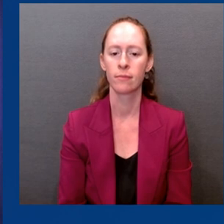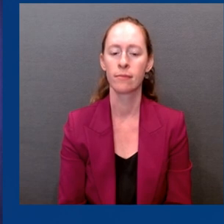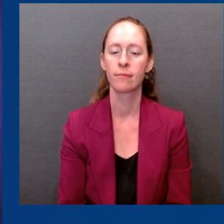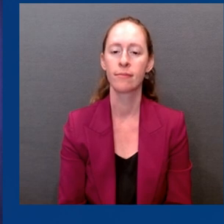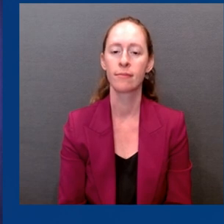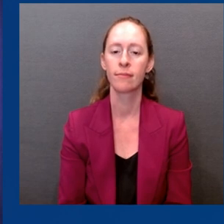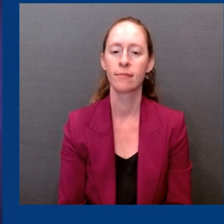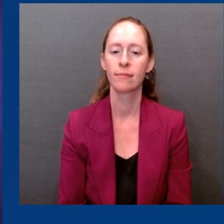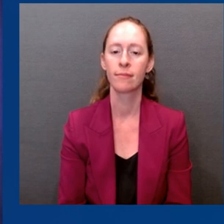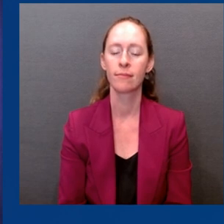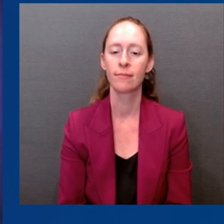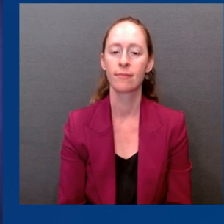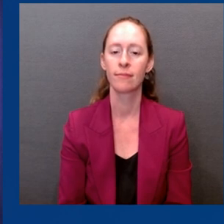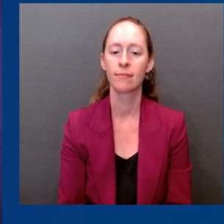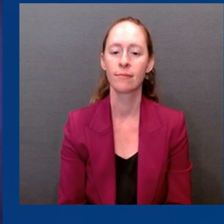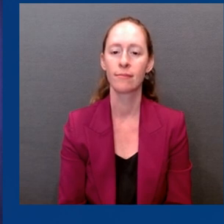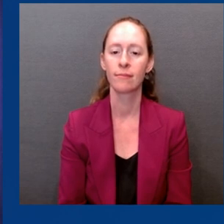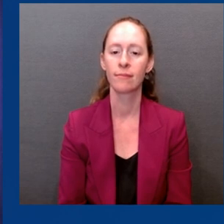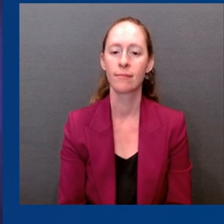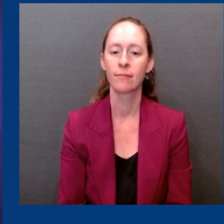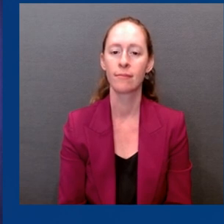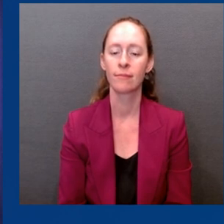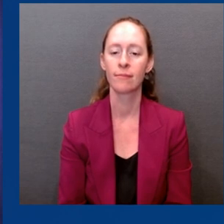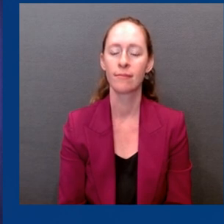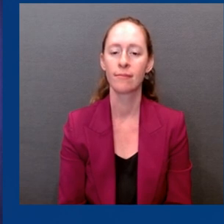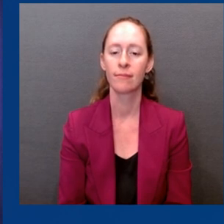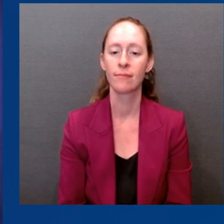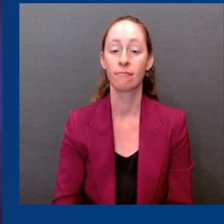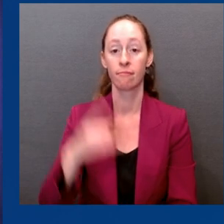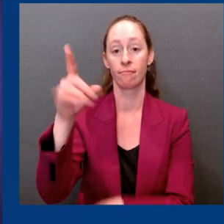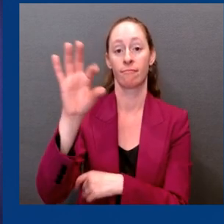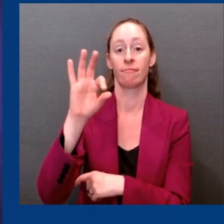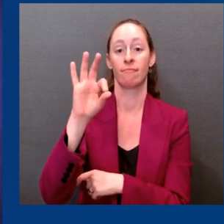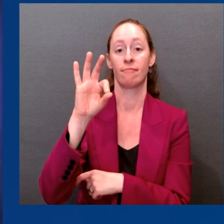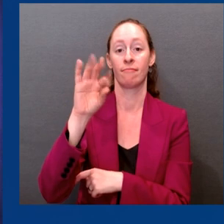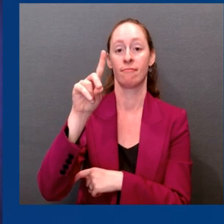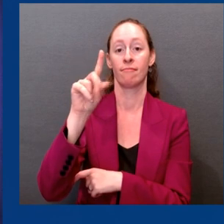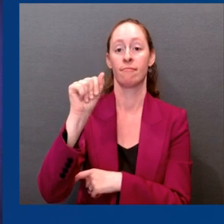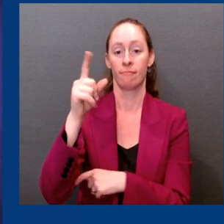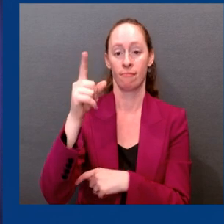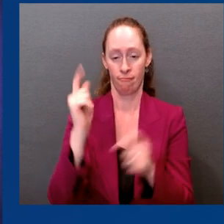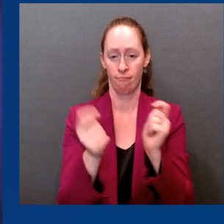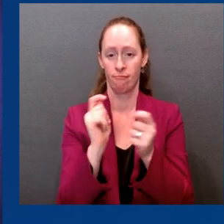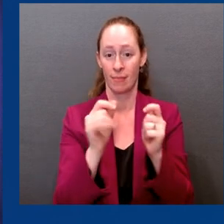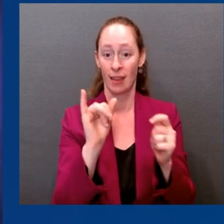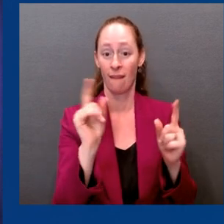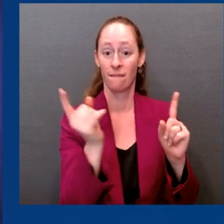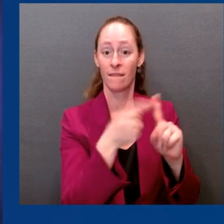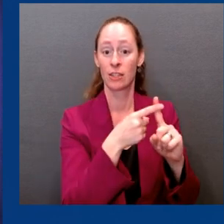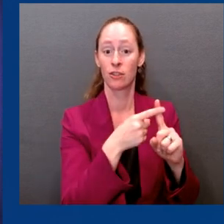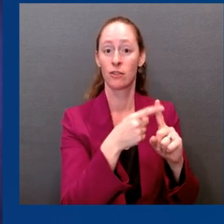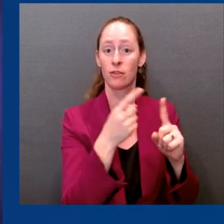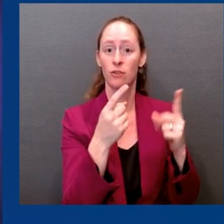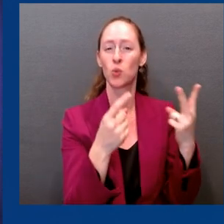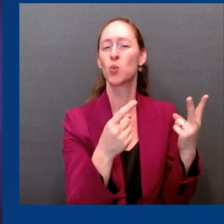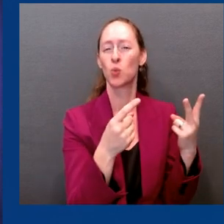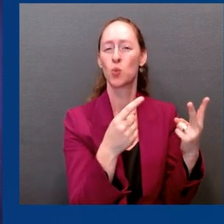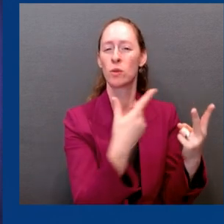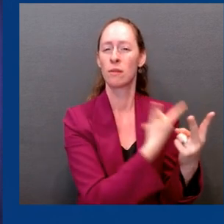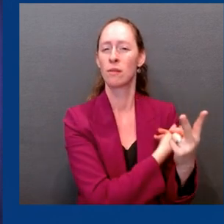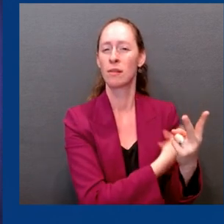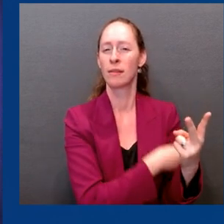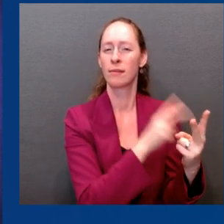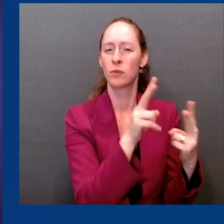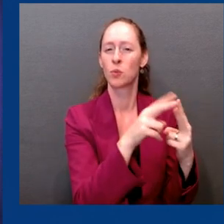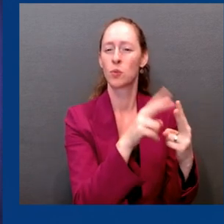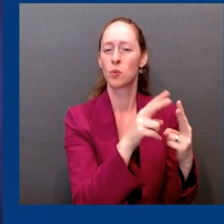is working on both updating the primary series and making booster shots for kids under 12, the bivalent.